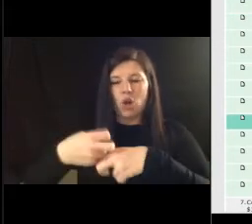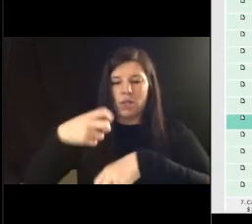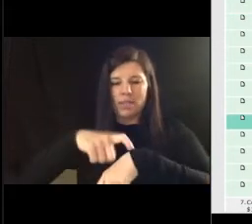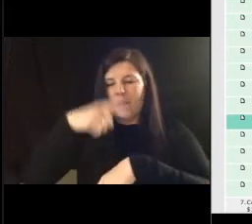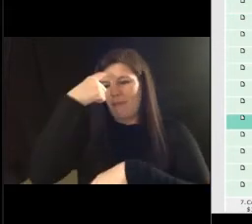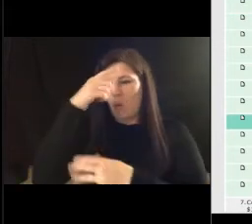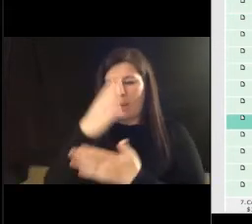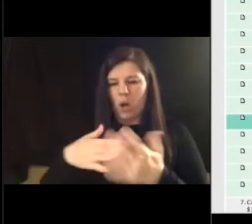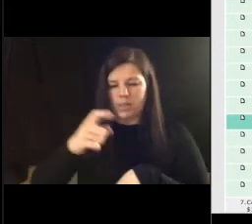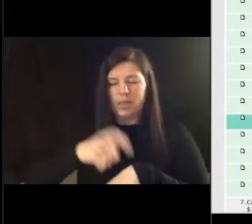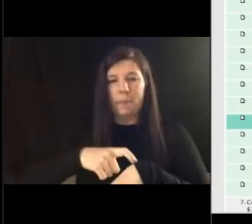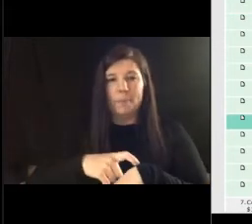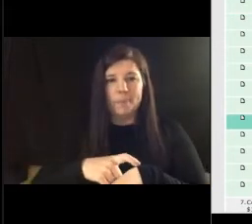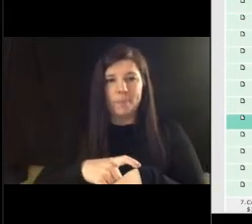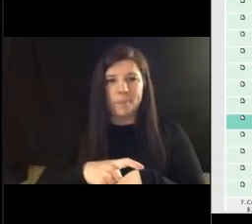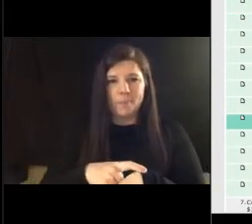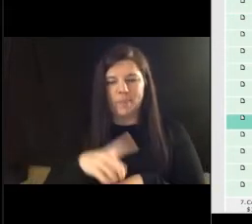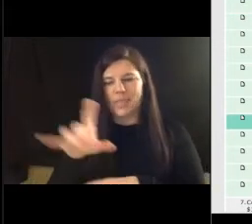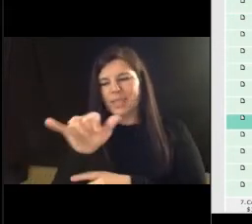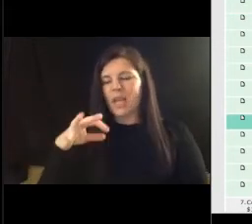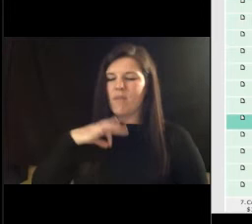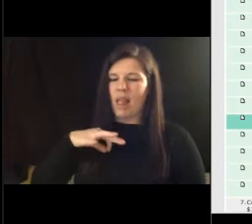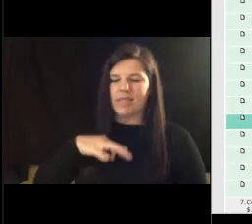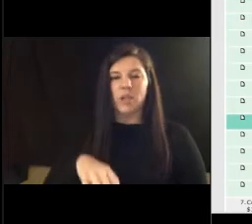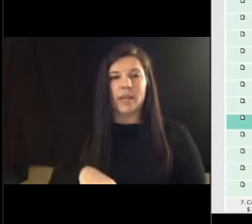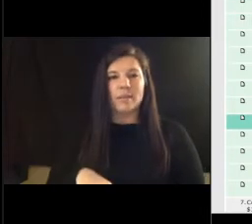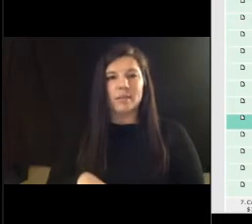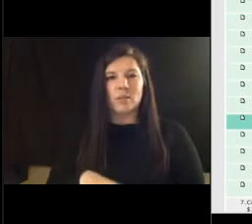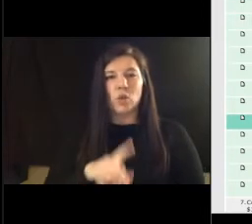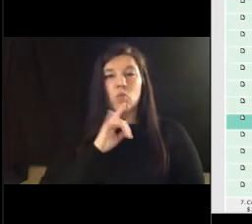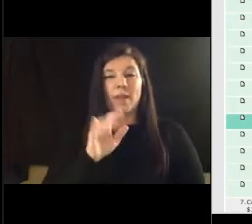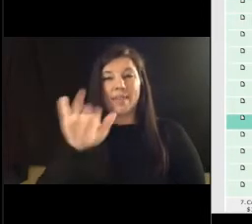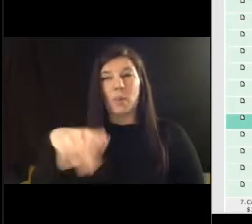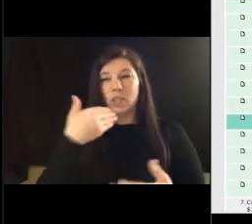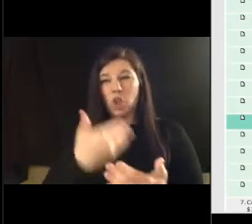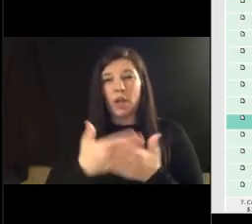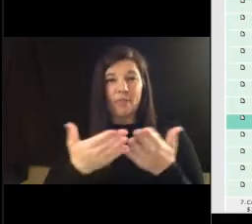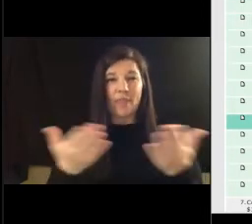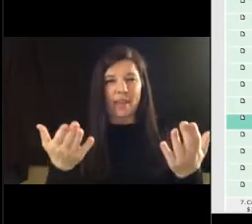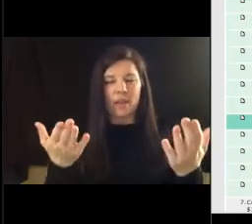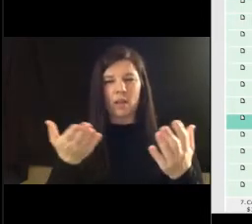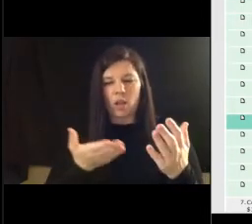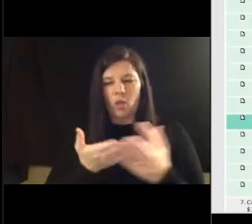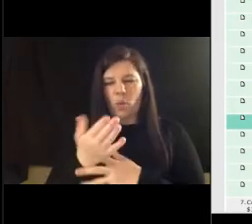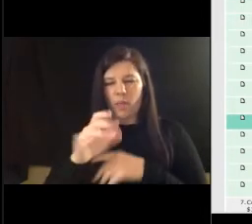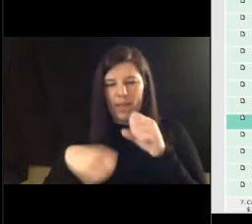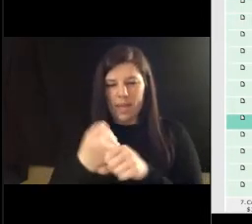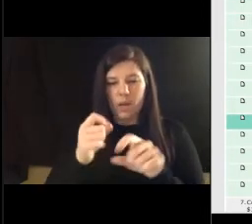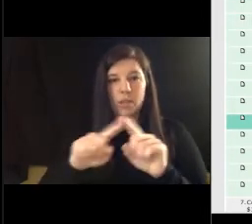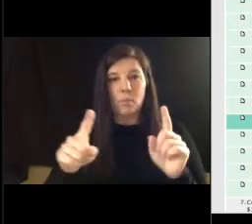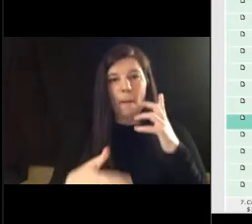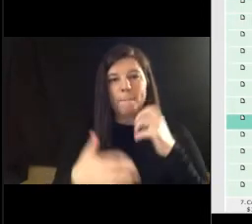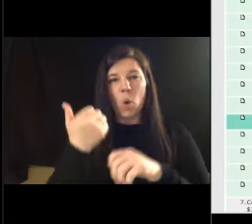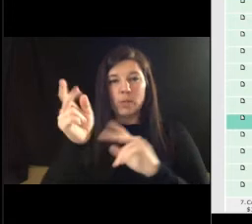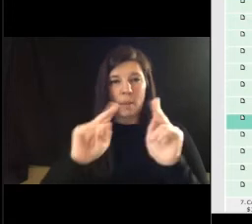and age where you know it's kind of like volunteerism it was a really good thing through the years but most people can't leave their